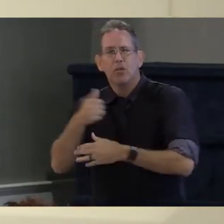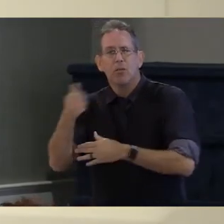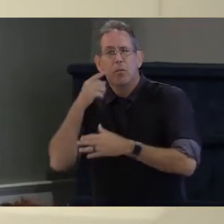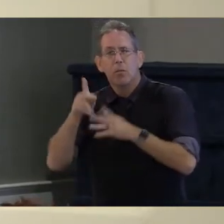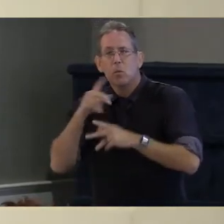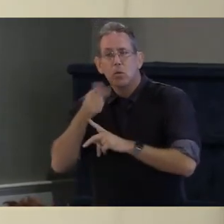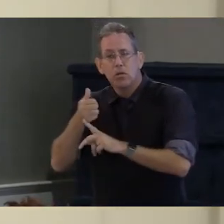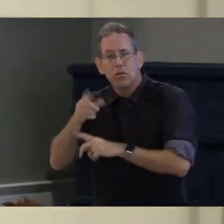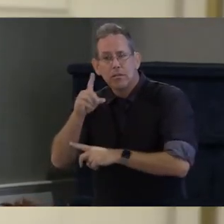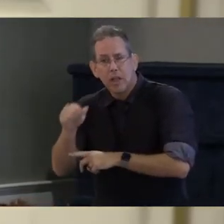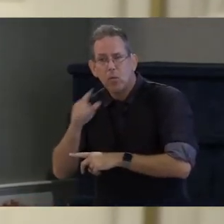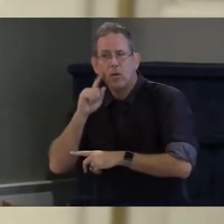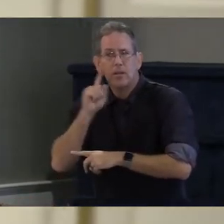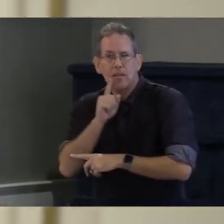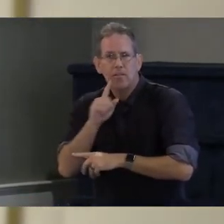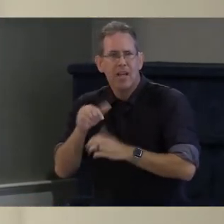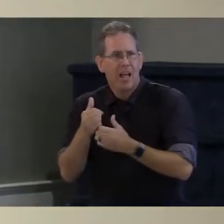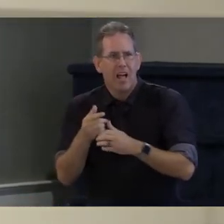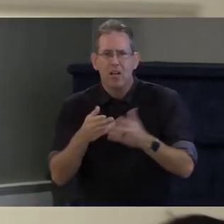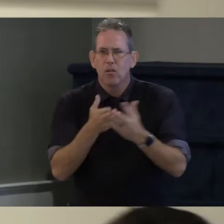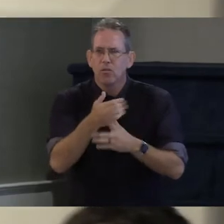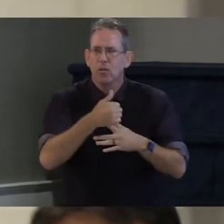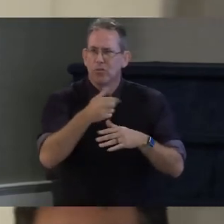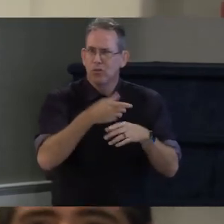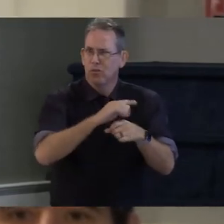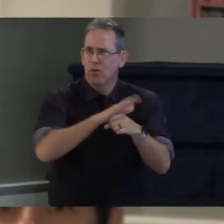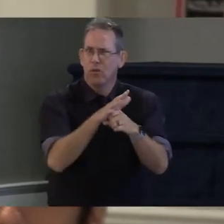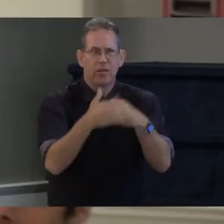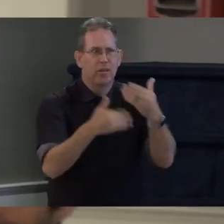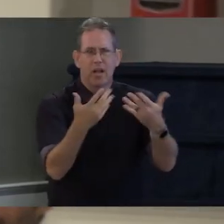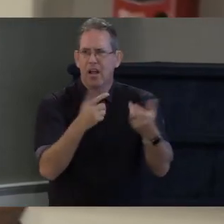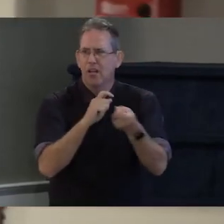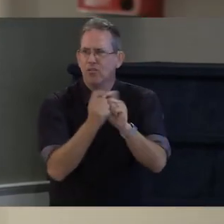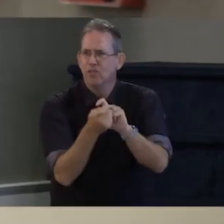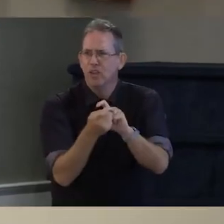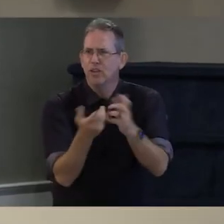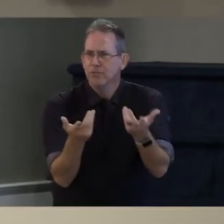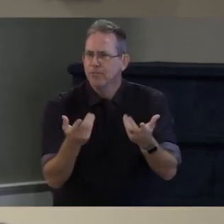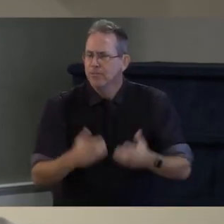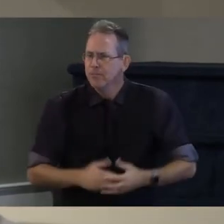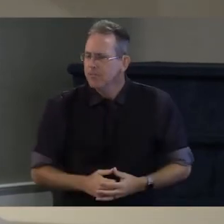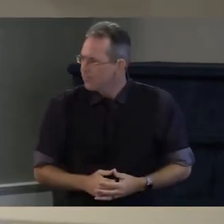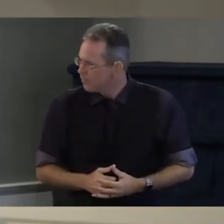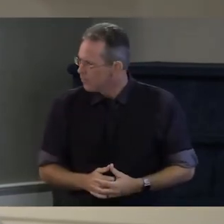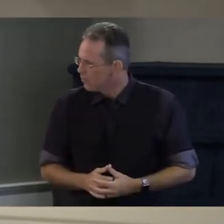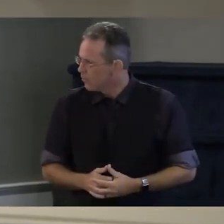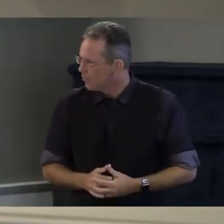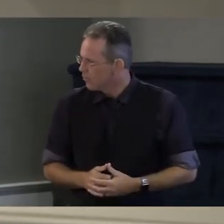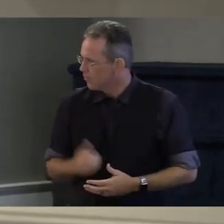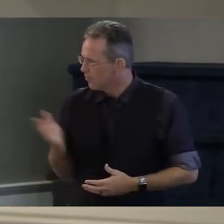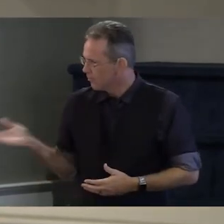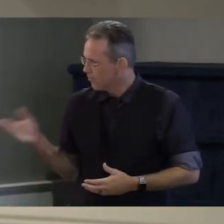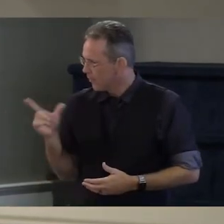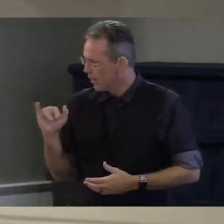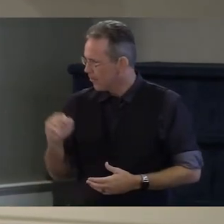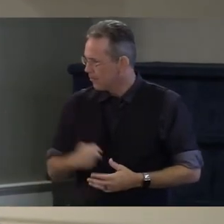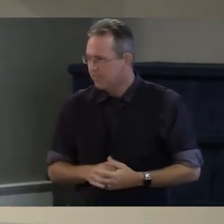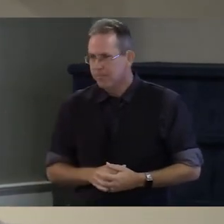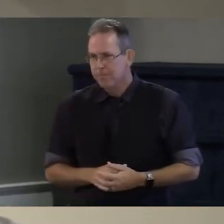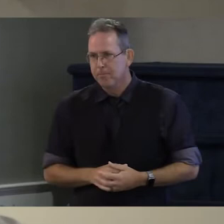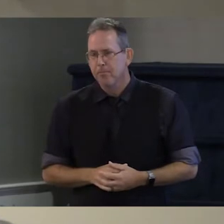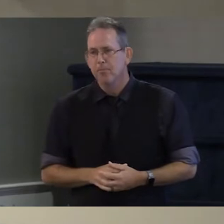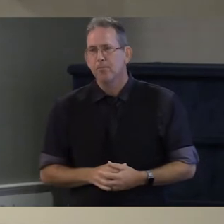Erica